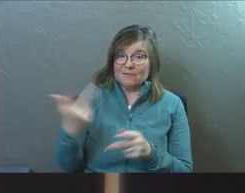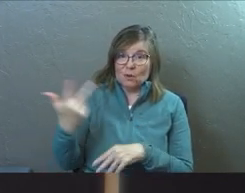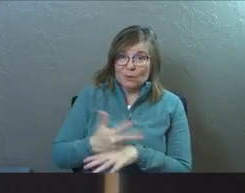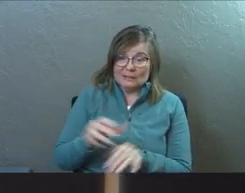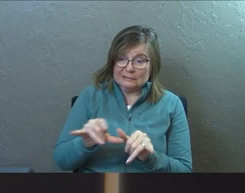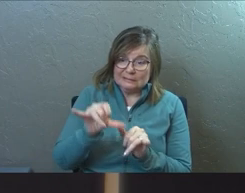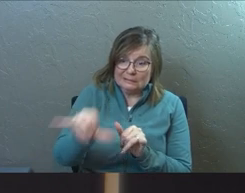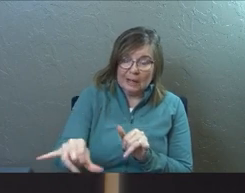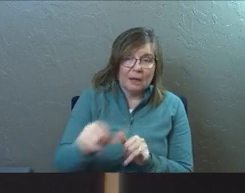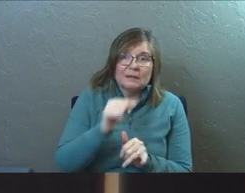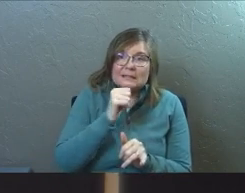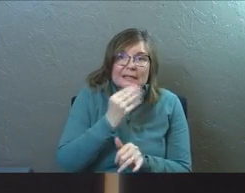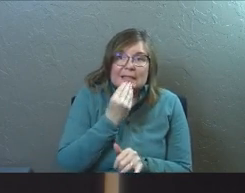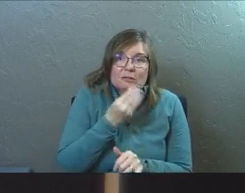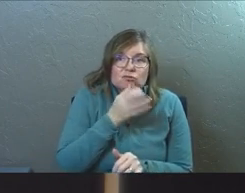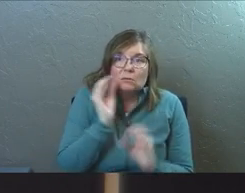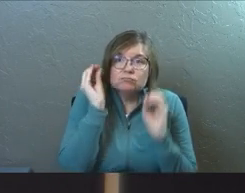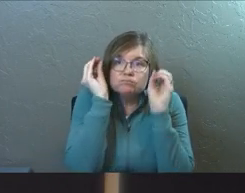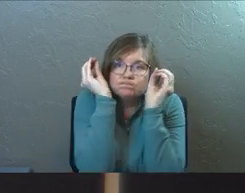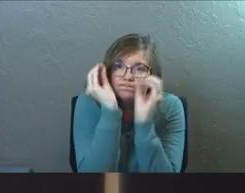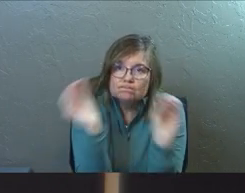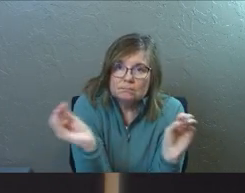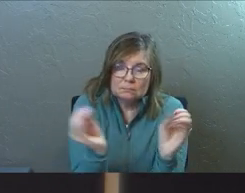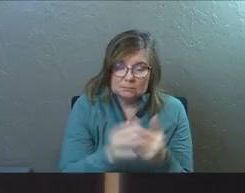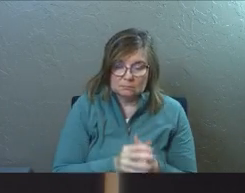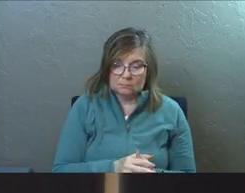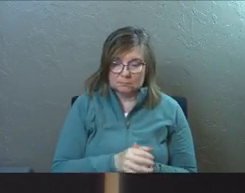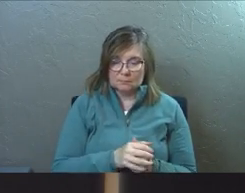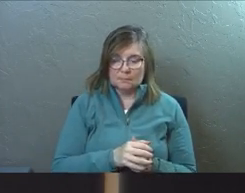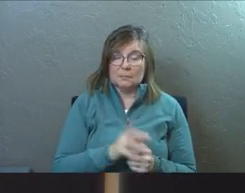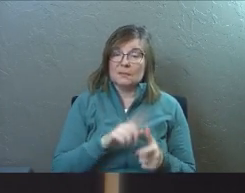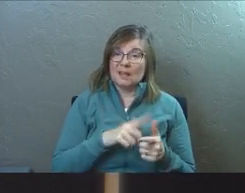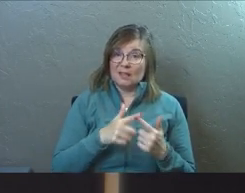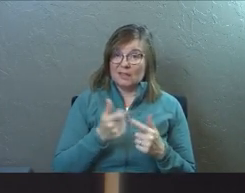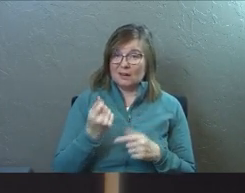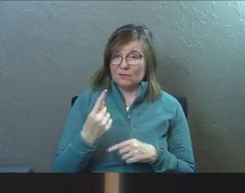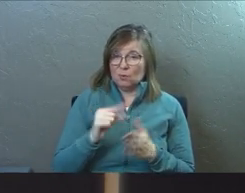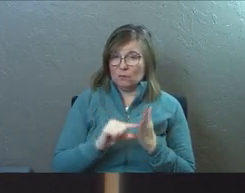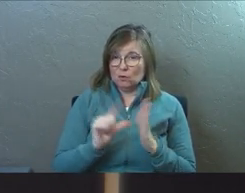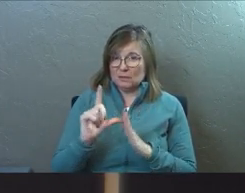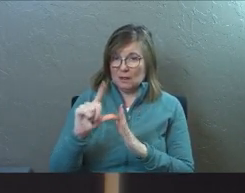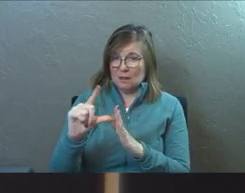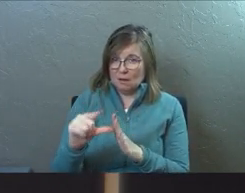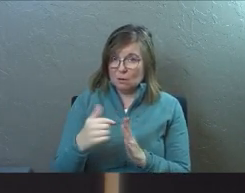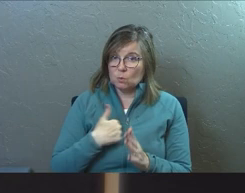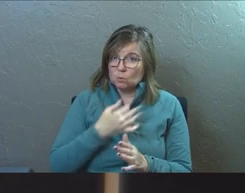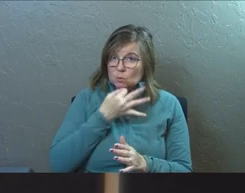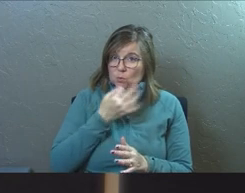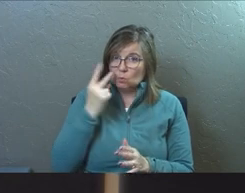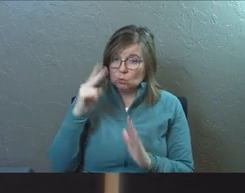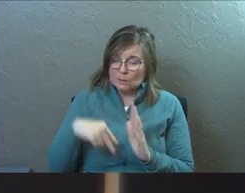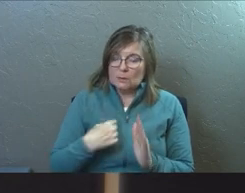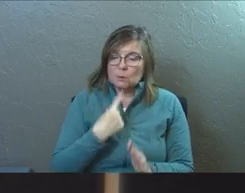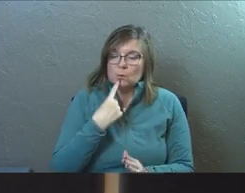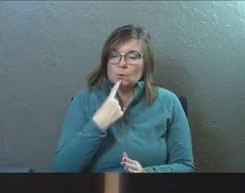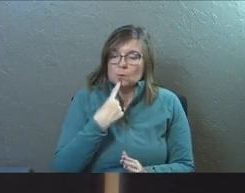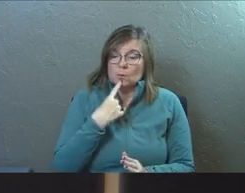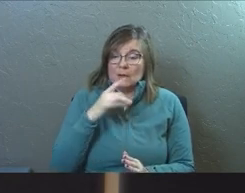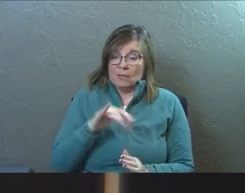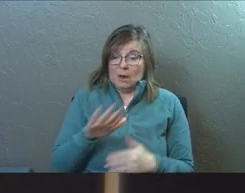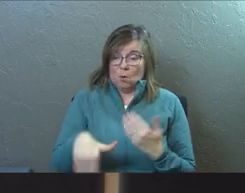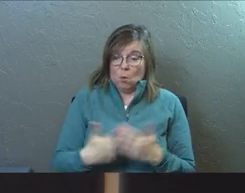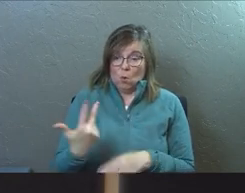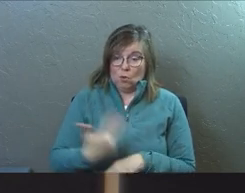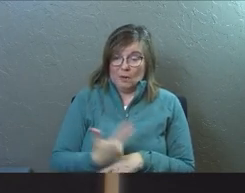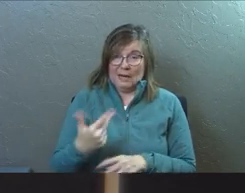days and says, and he doesn't even eat or drink. And in a couple of verses later that we're about to read, it's going to say that that